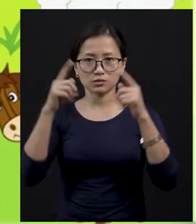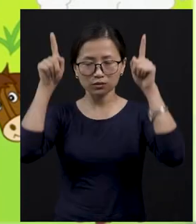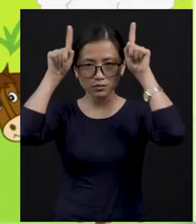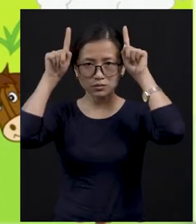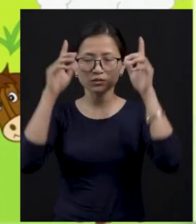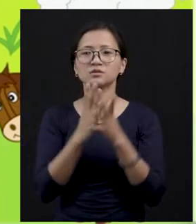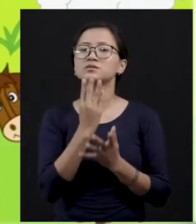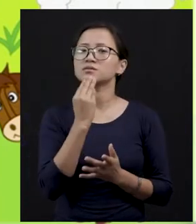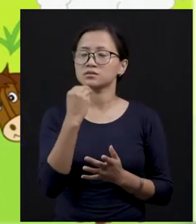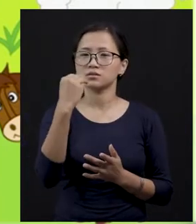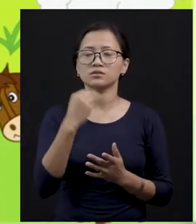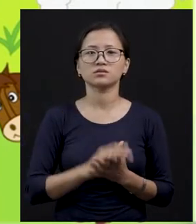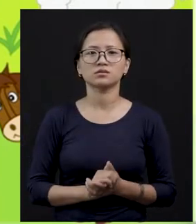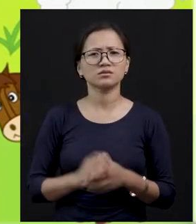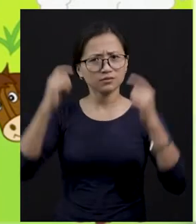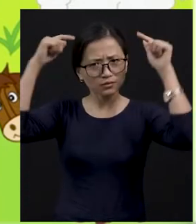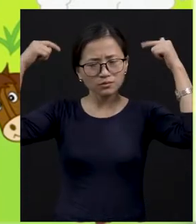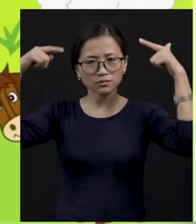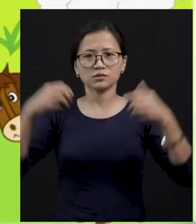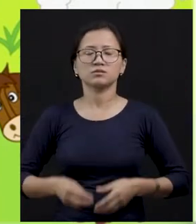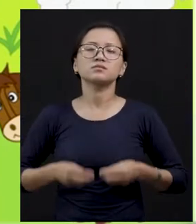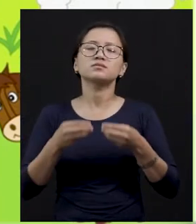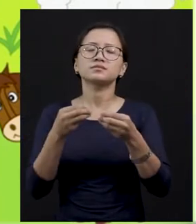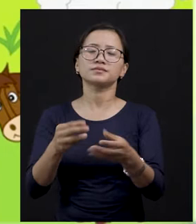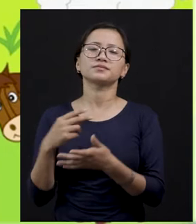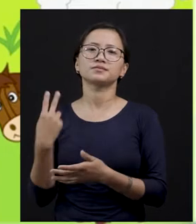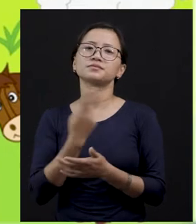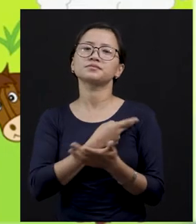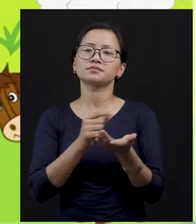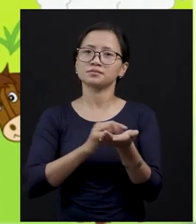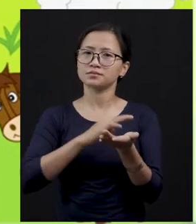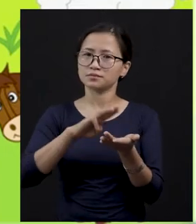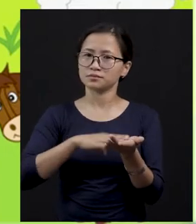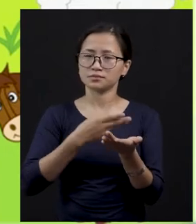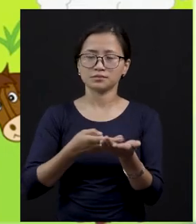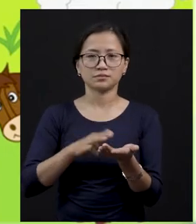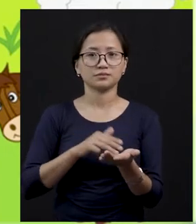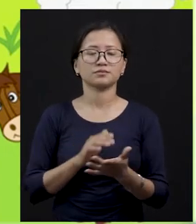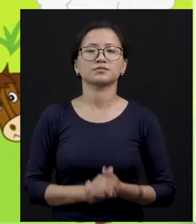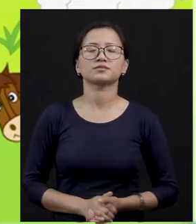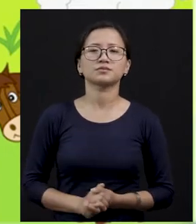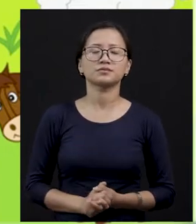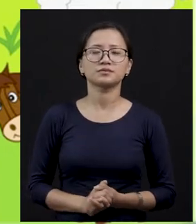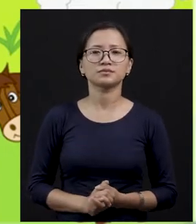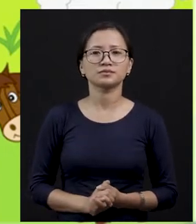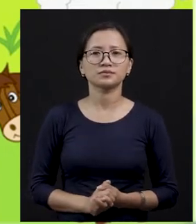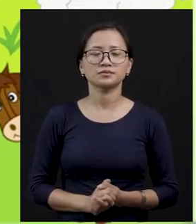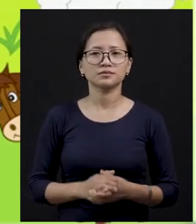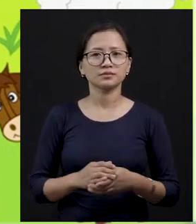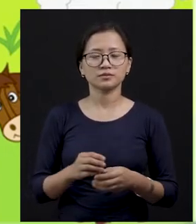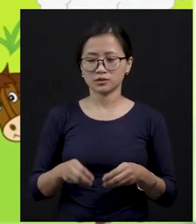goat, and sheep. sheep. Okay, children. So the animals that gives us butter are